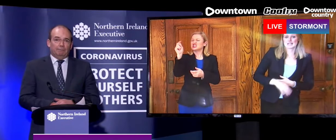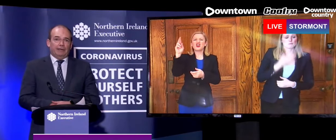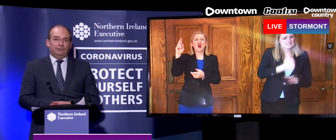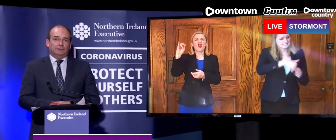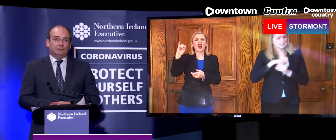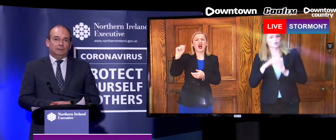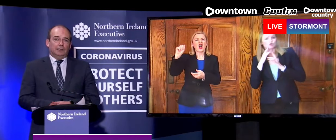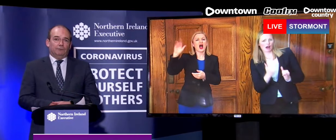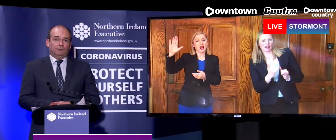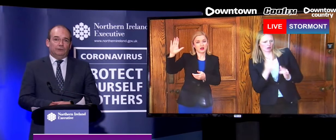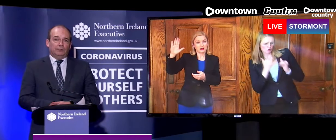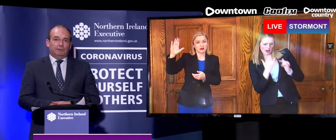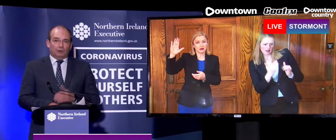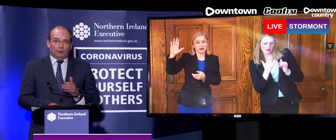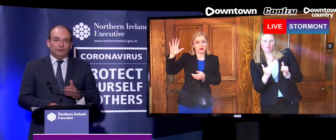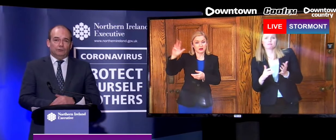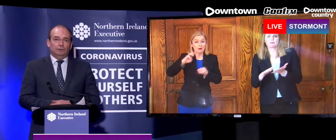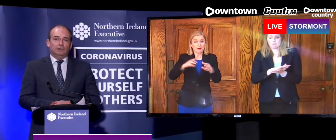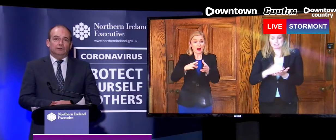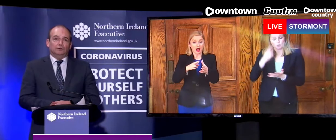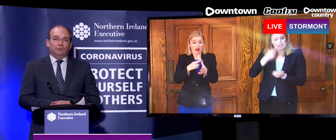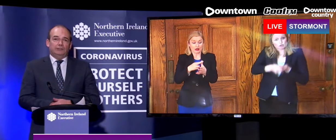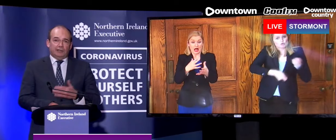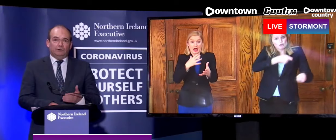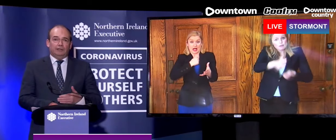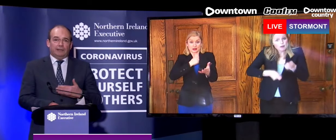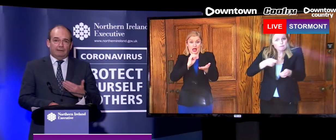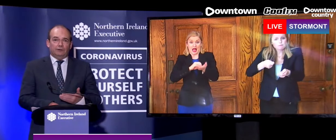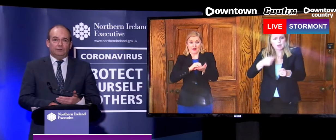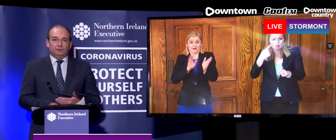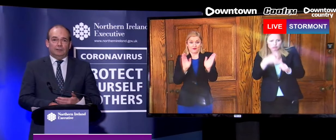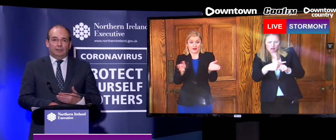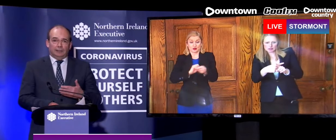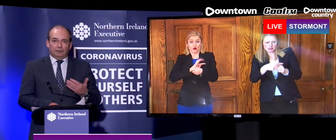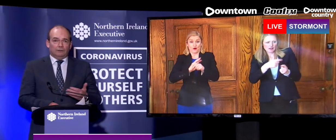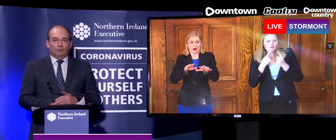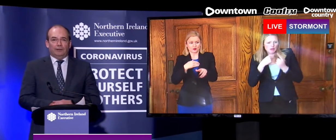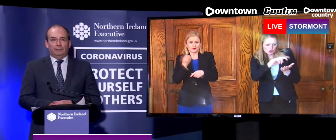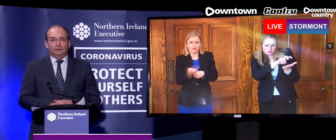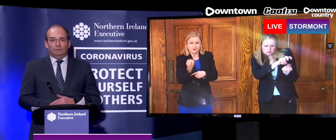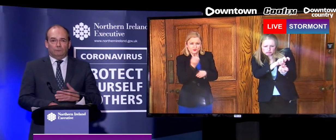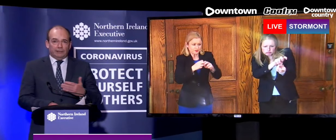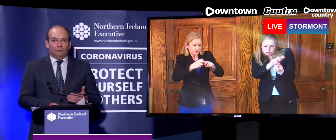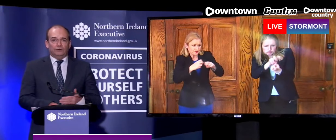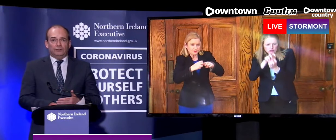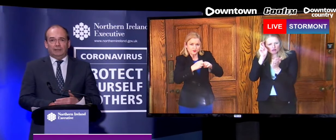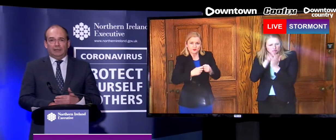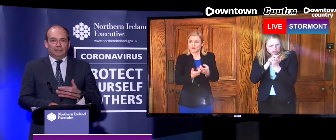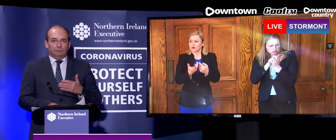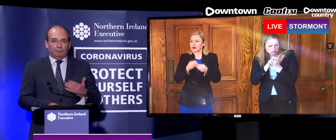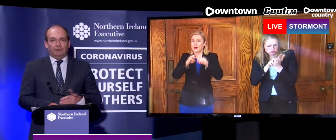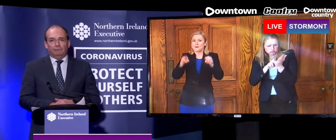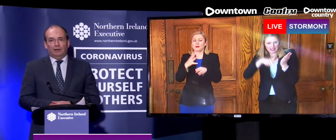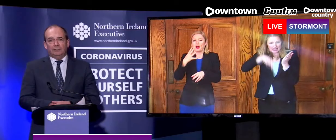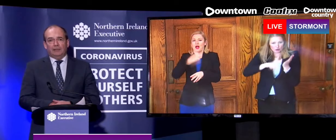individuals can benefit from the treatment, but also so that we generate the evidence here in Northern Ireland, right across the United